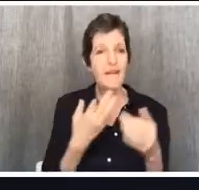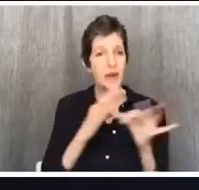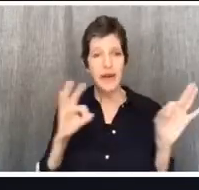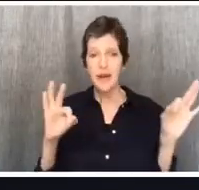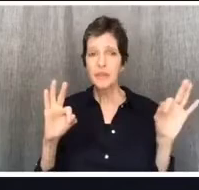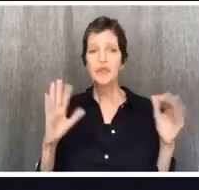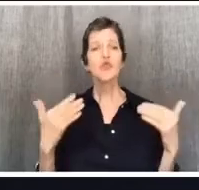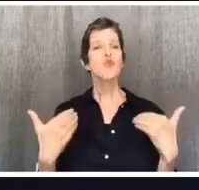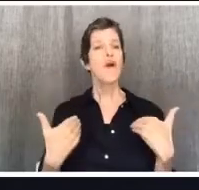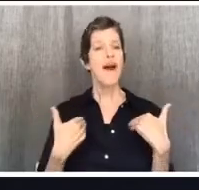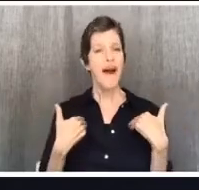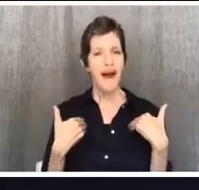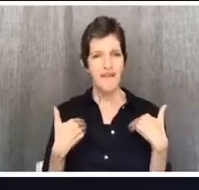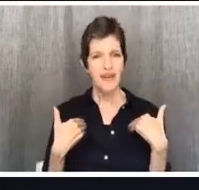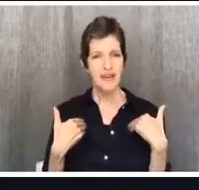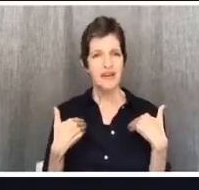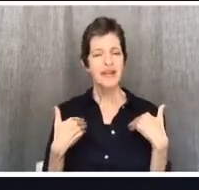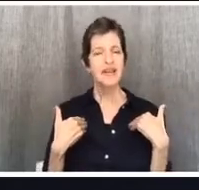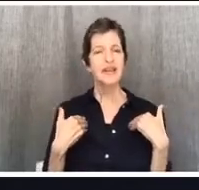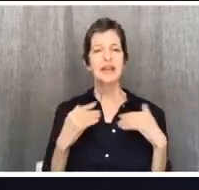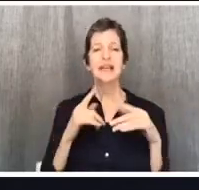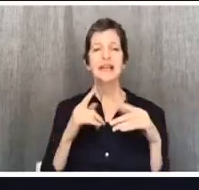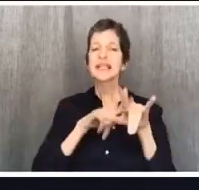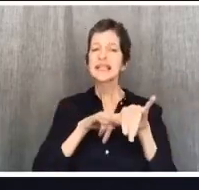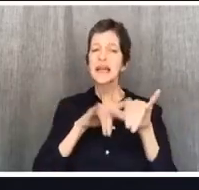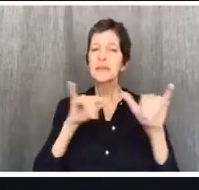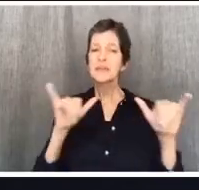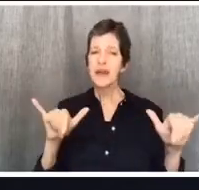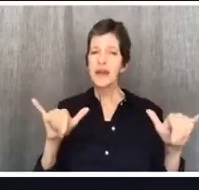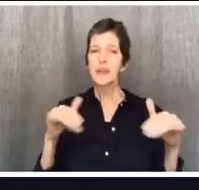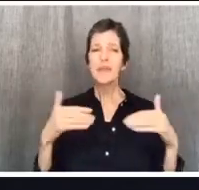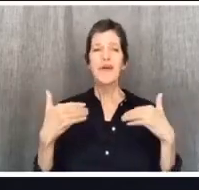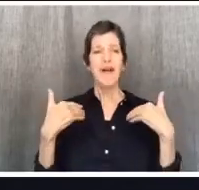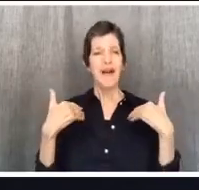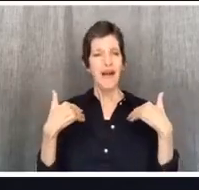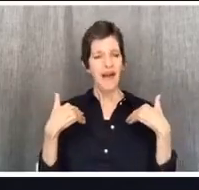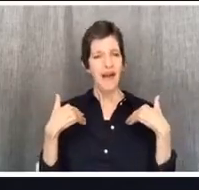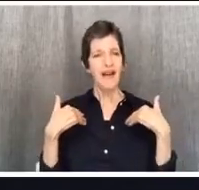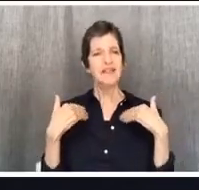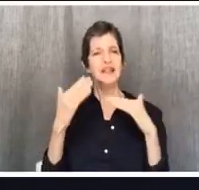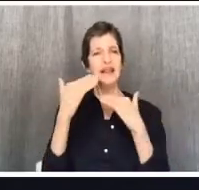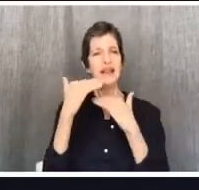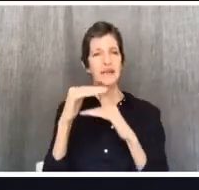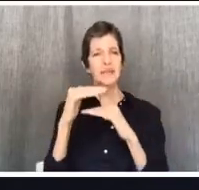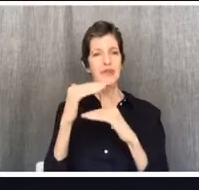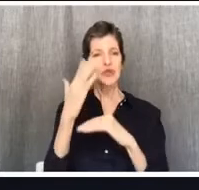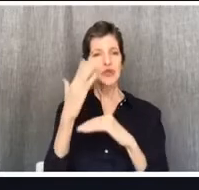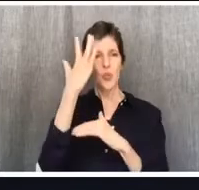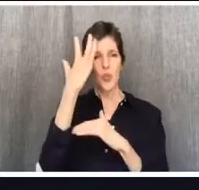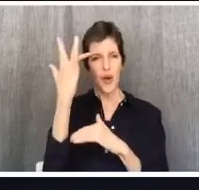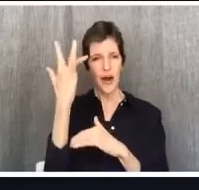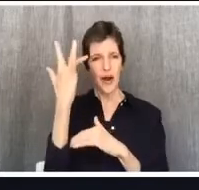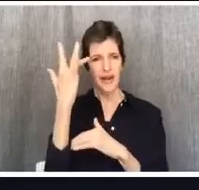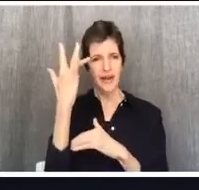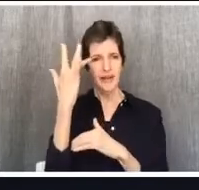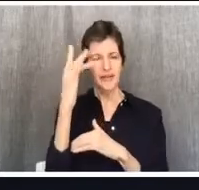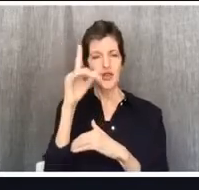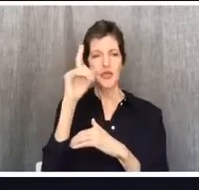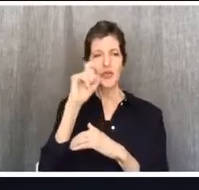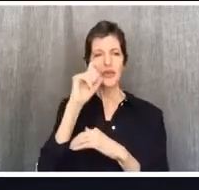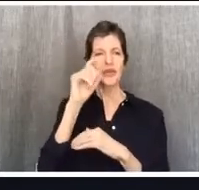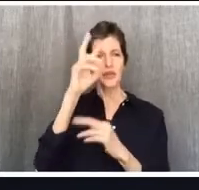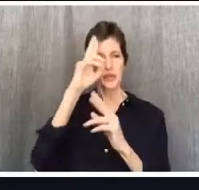It is constrained by how it enables you to love other people. Christian liberty